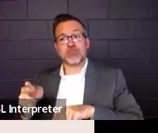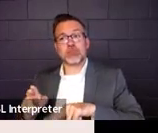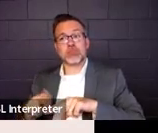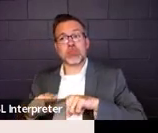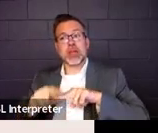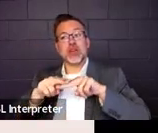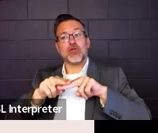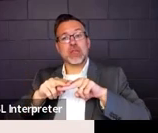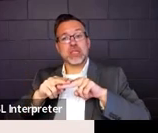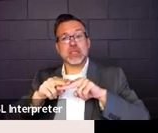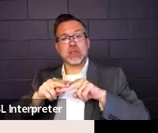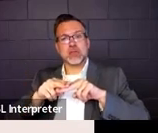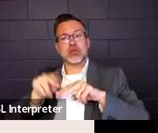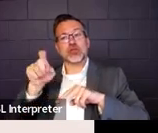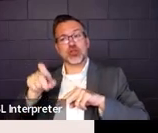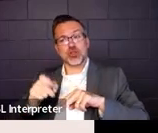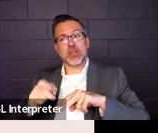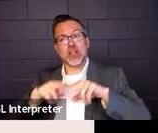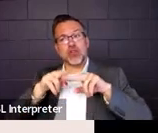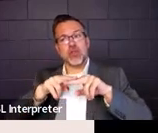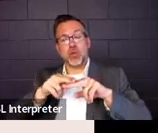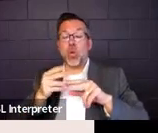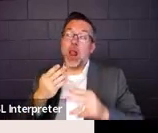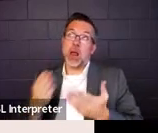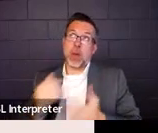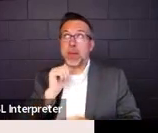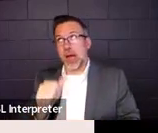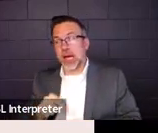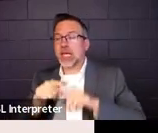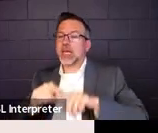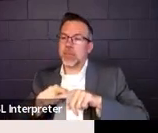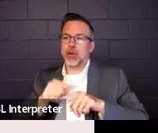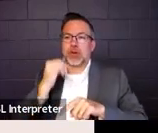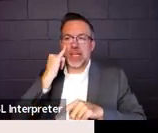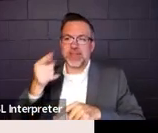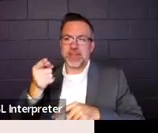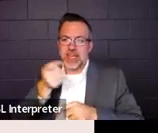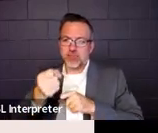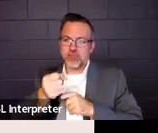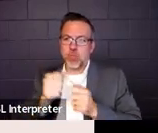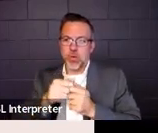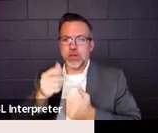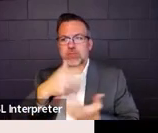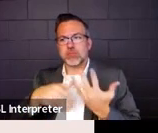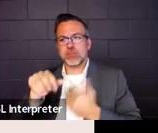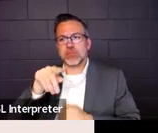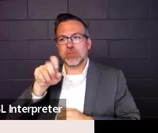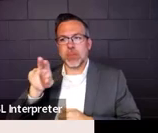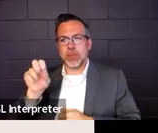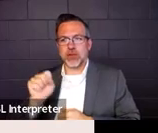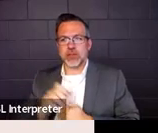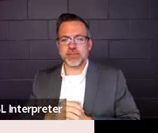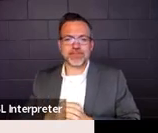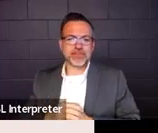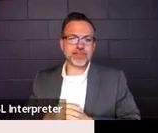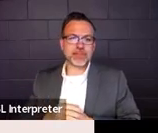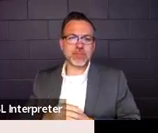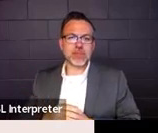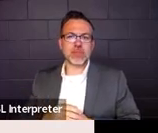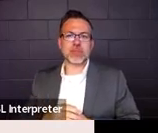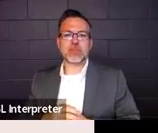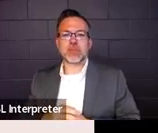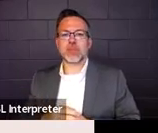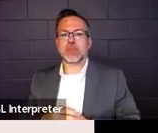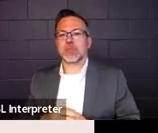change as he increases his day, depending on if he's going to be with peers or not. I guess. So you